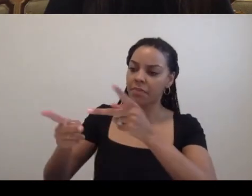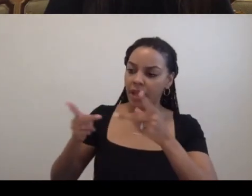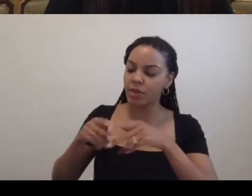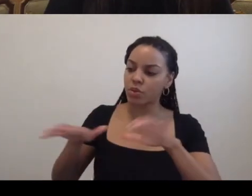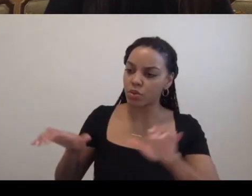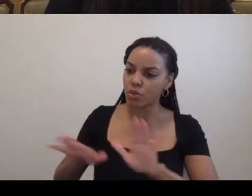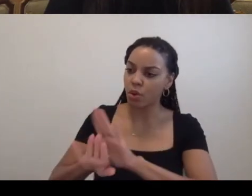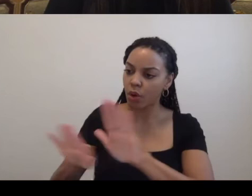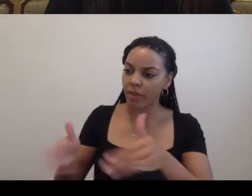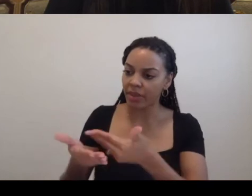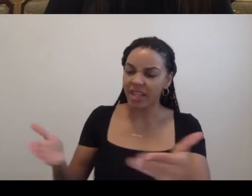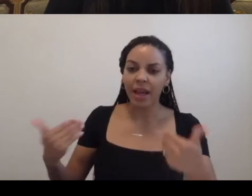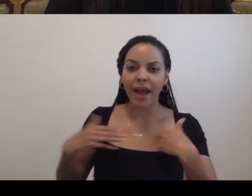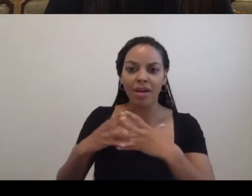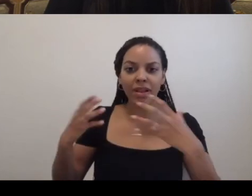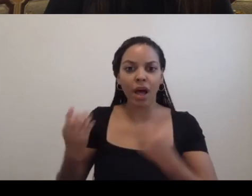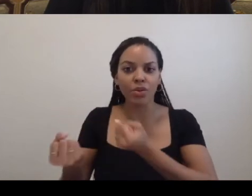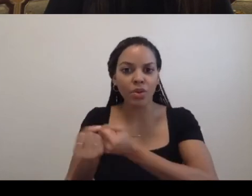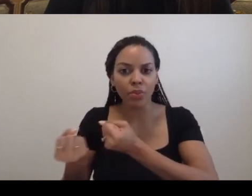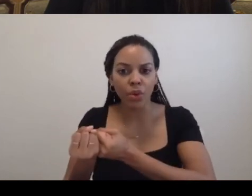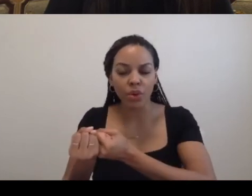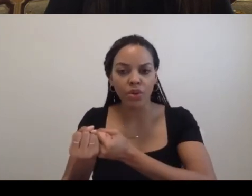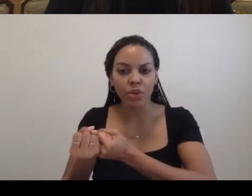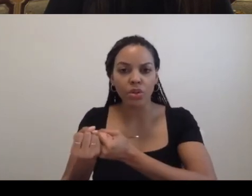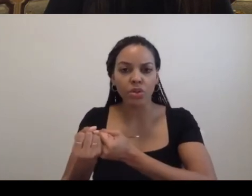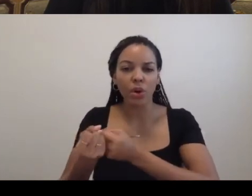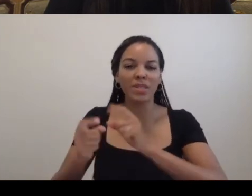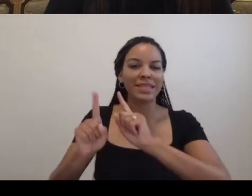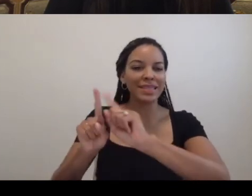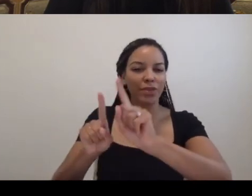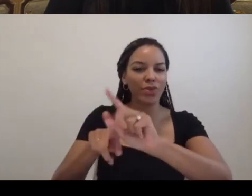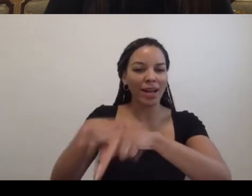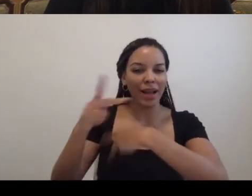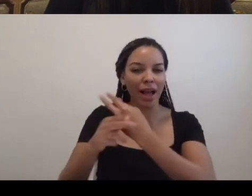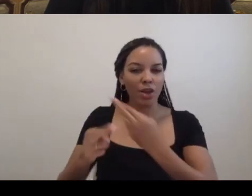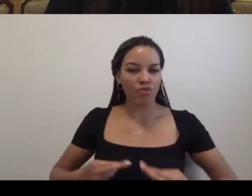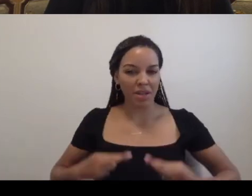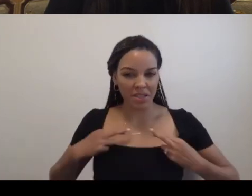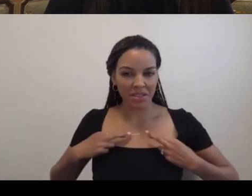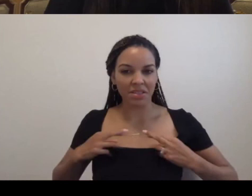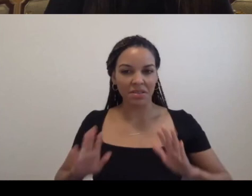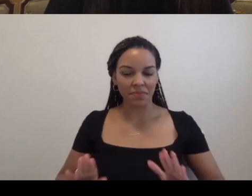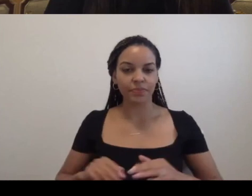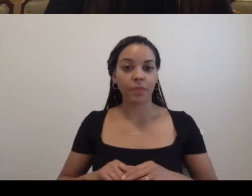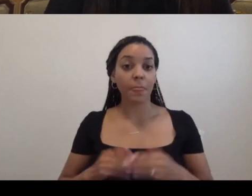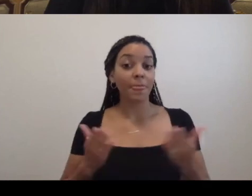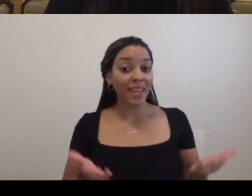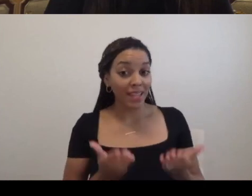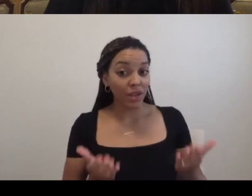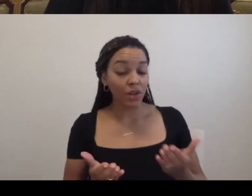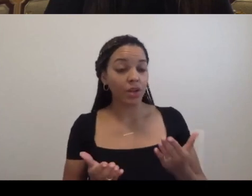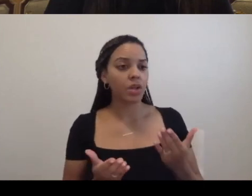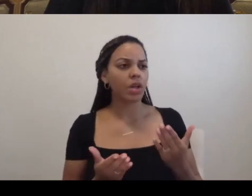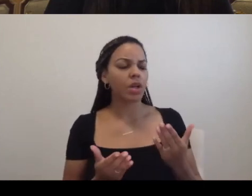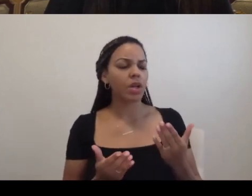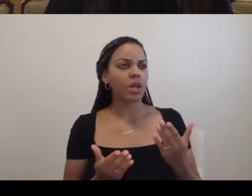support there, the different kind of residencies that you're talking about. But here where